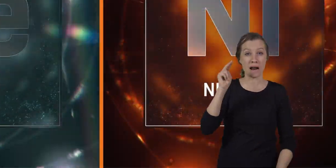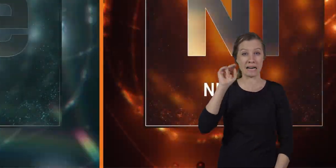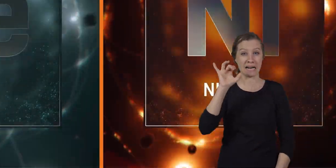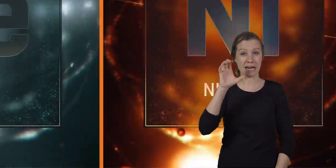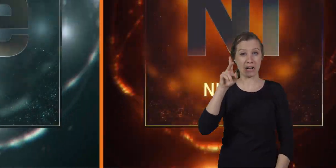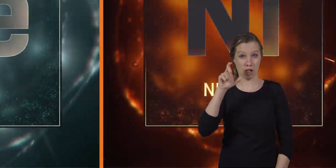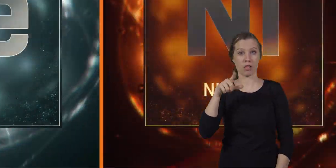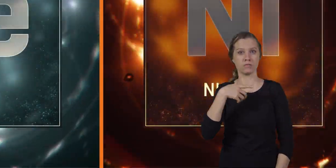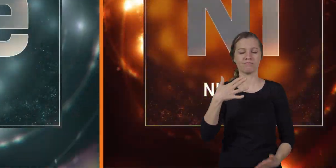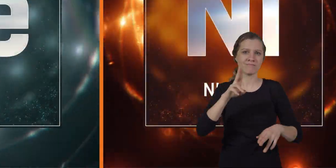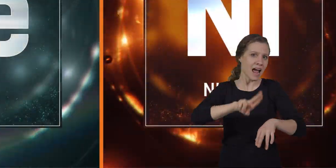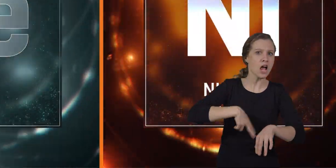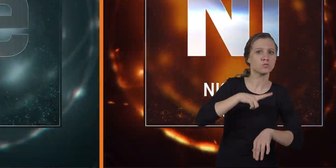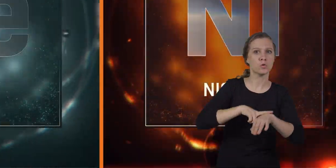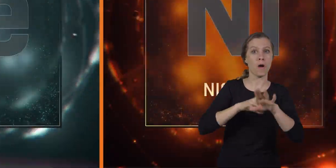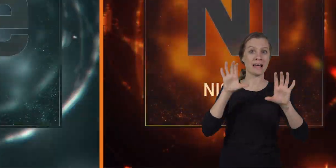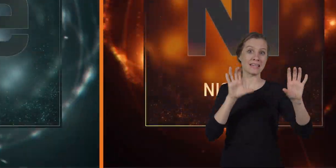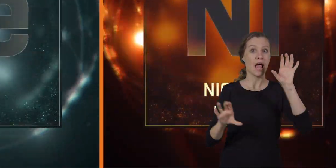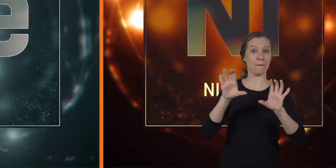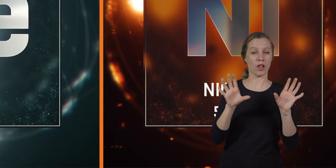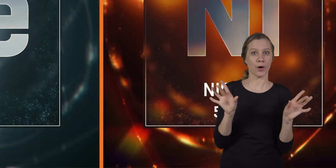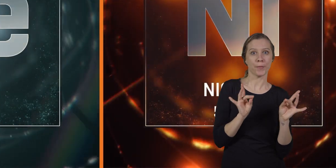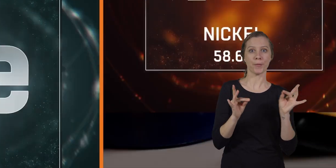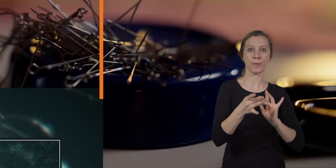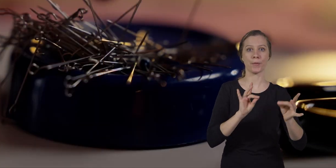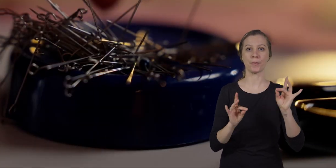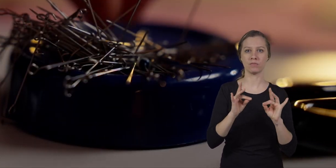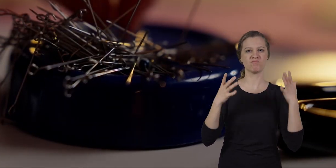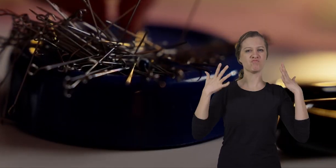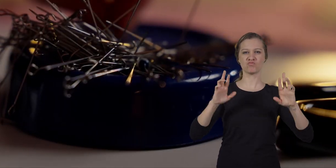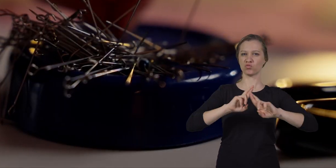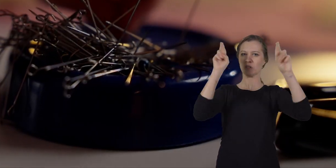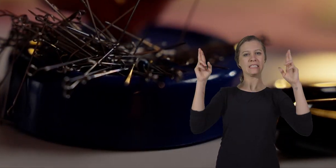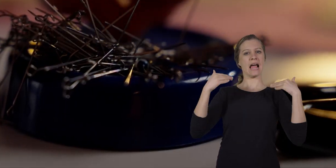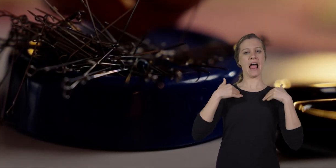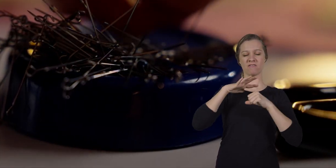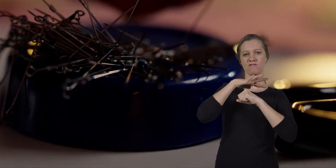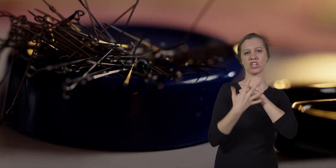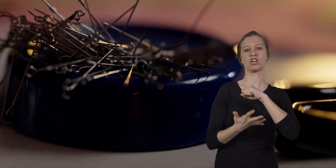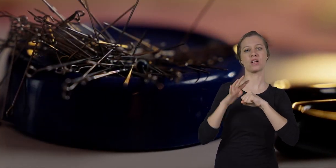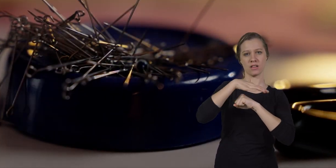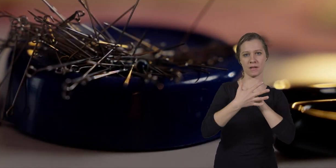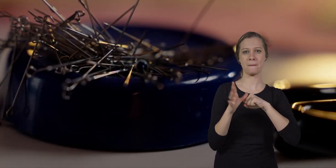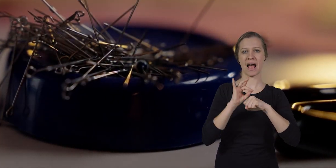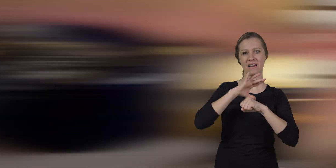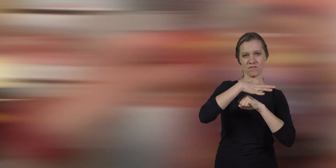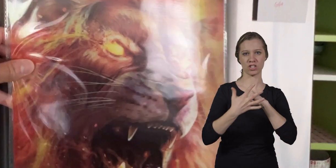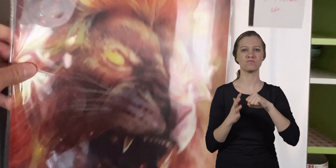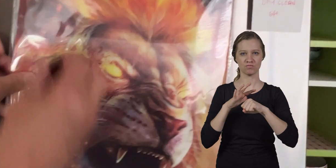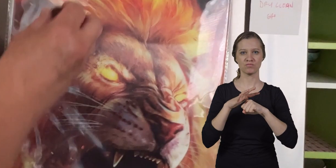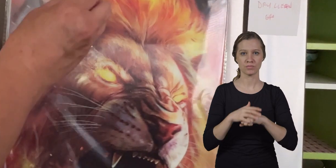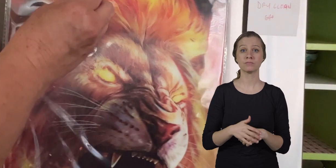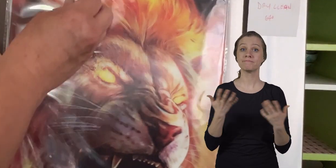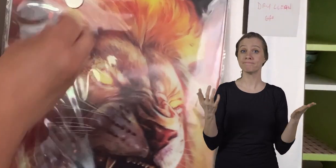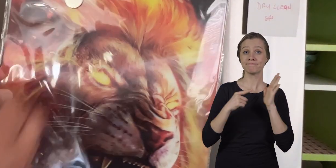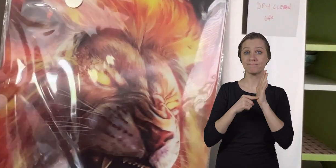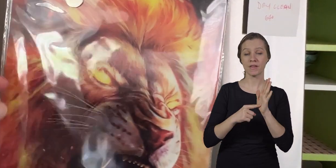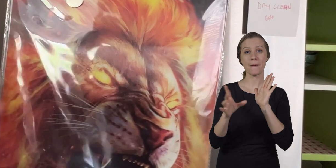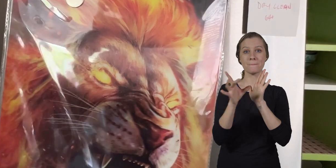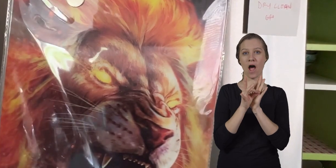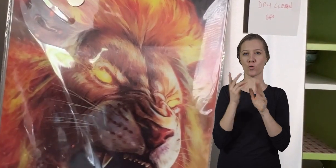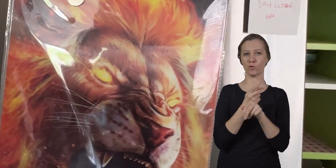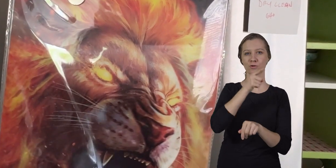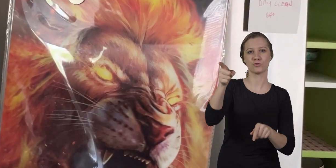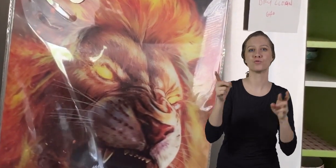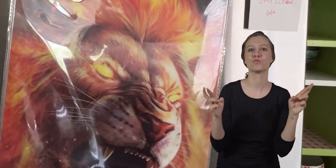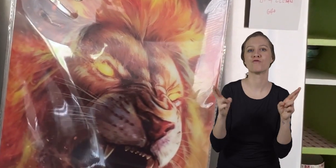nickel that are naturally or chemically magnetized and already have their own magnetic fields like the magnets you use on